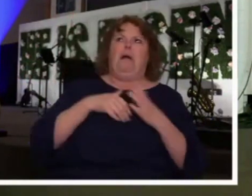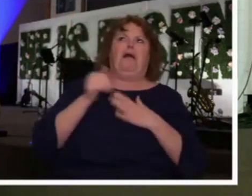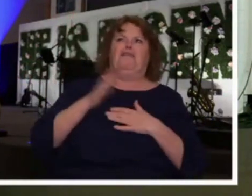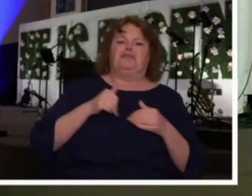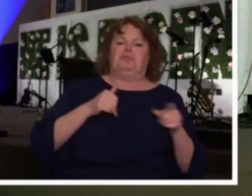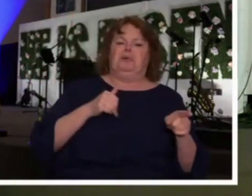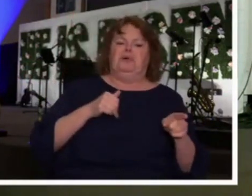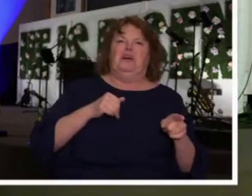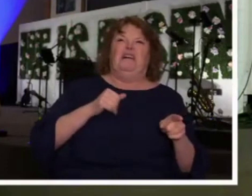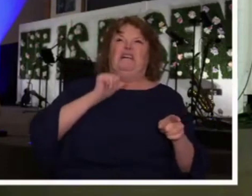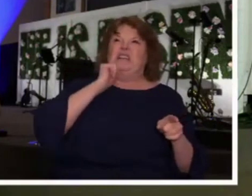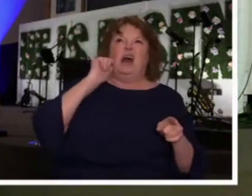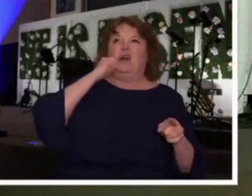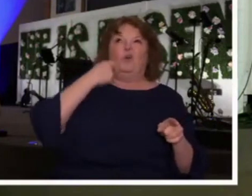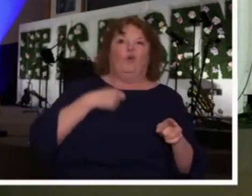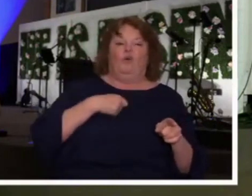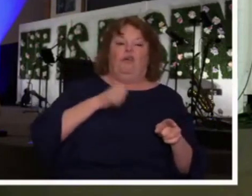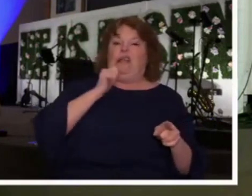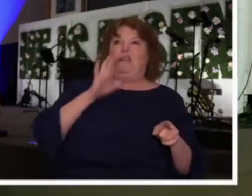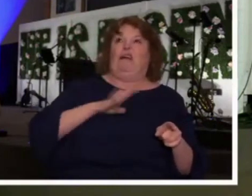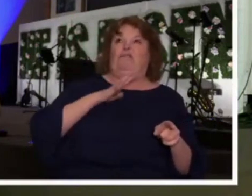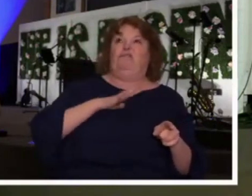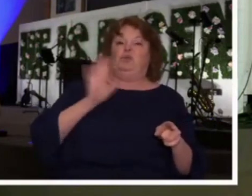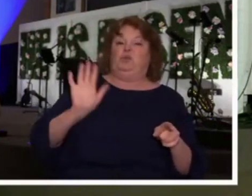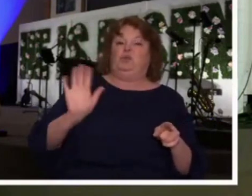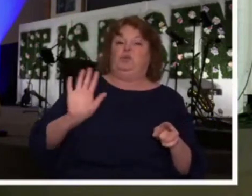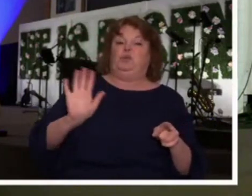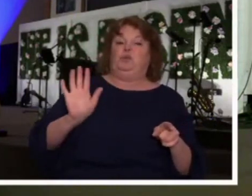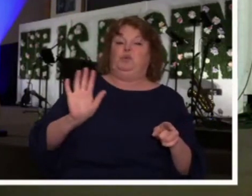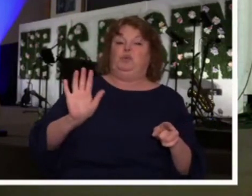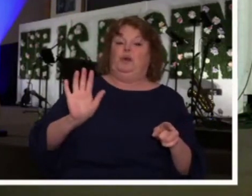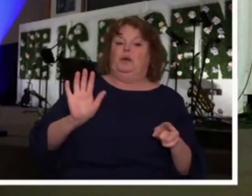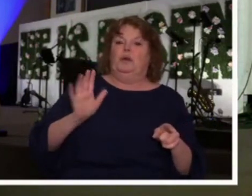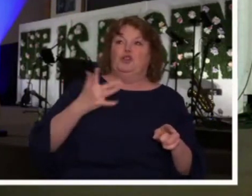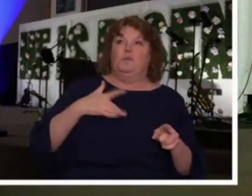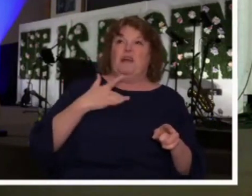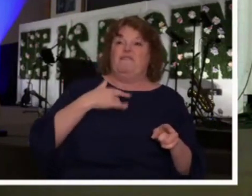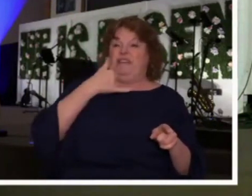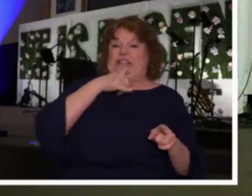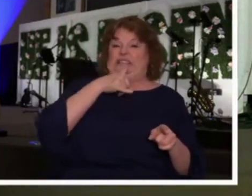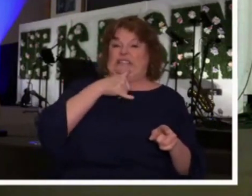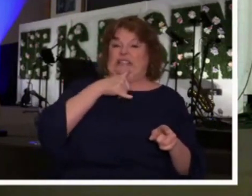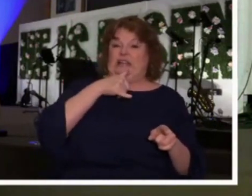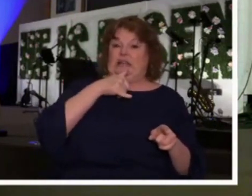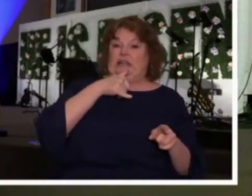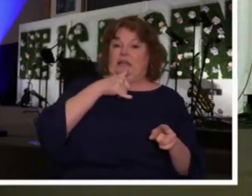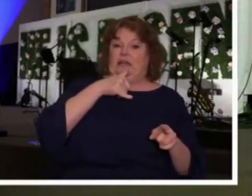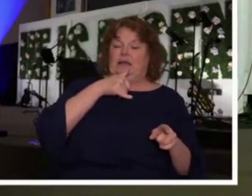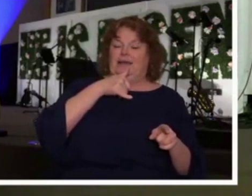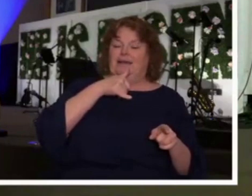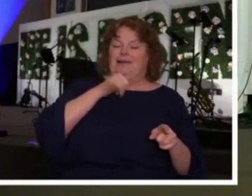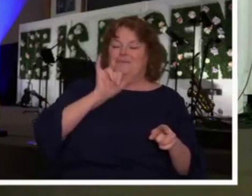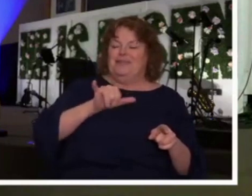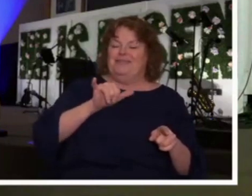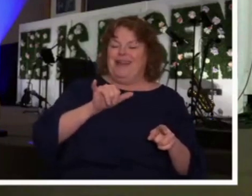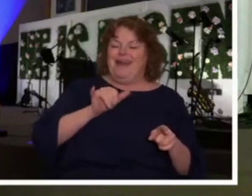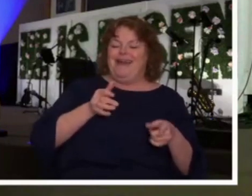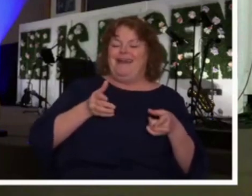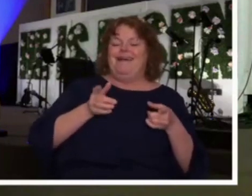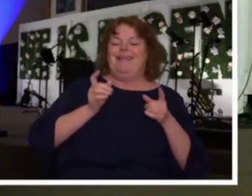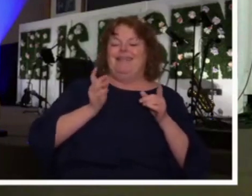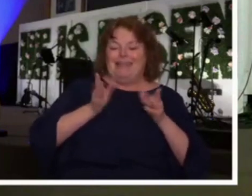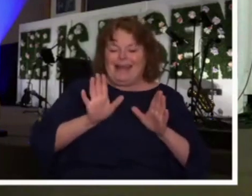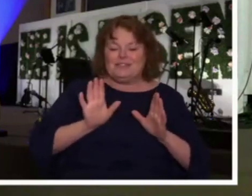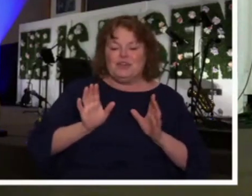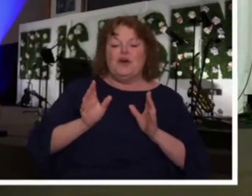undignified, and you might feel foolish in a moment, but what that moment allows you is a preparation and a power of the